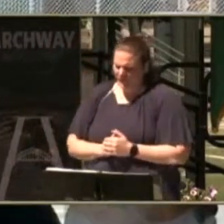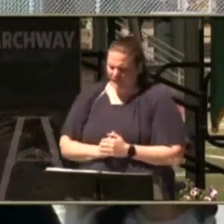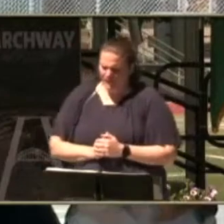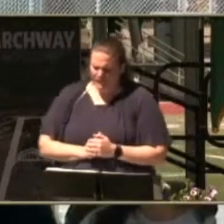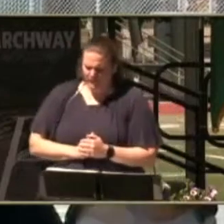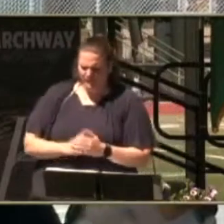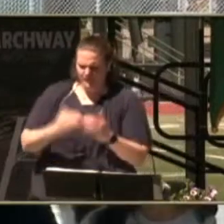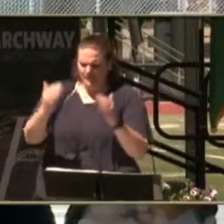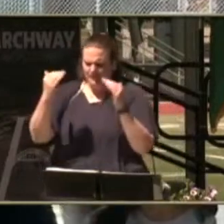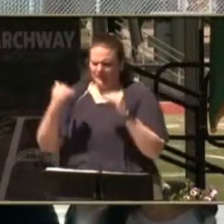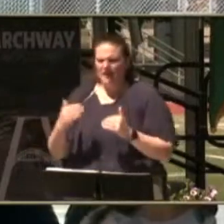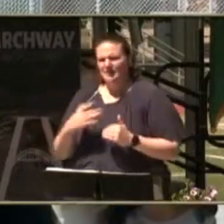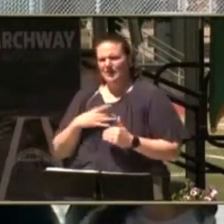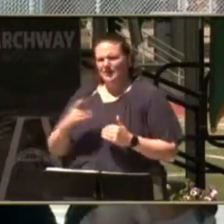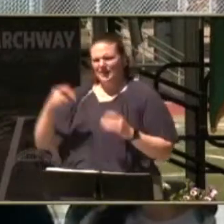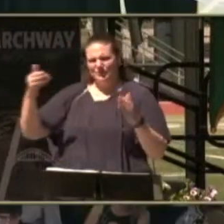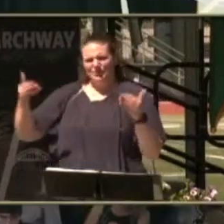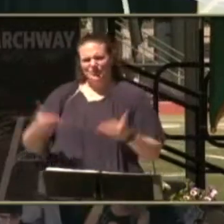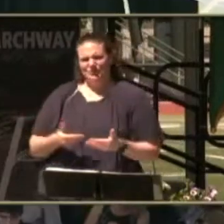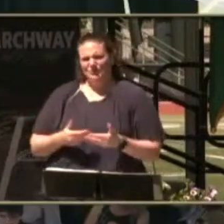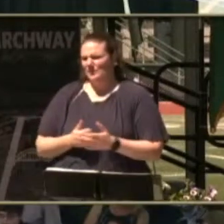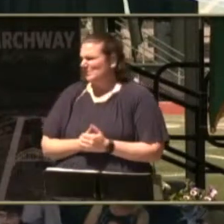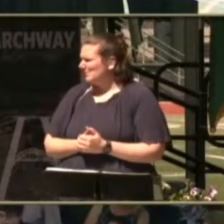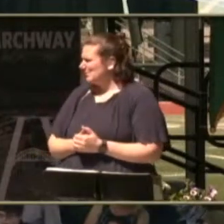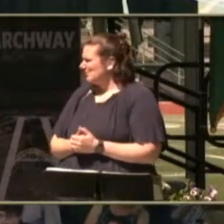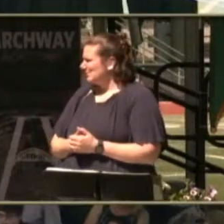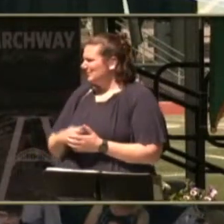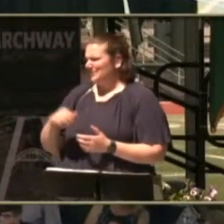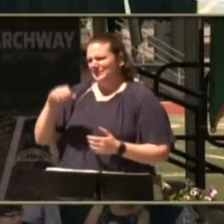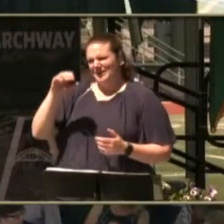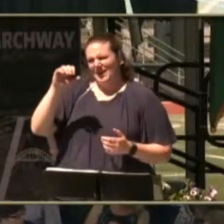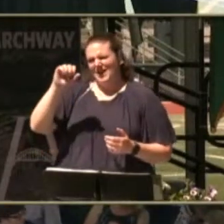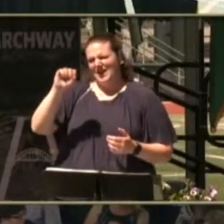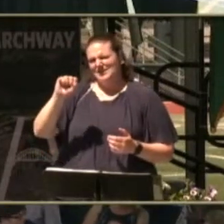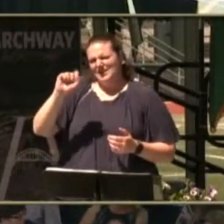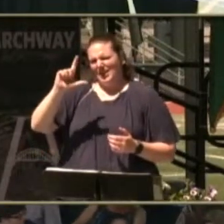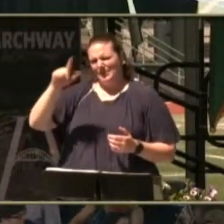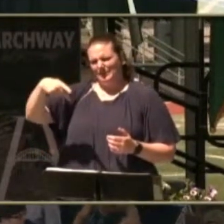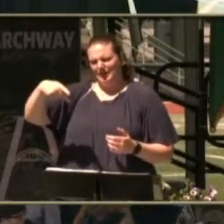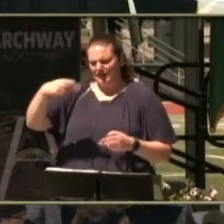up next i would like to introduce the slp tanya